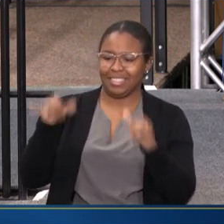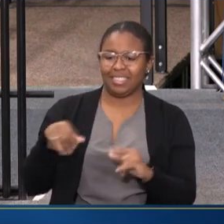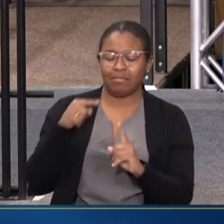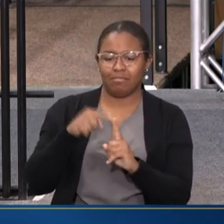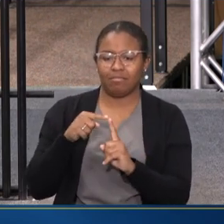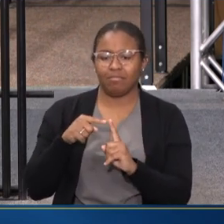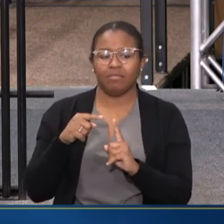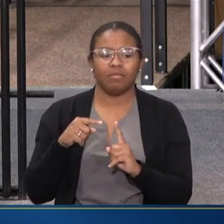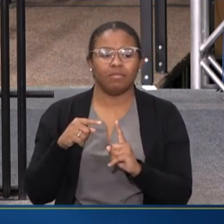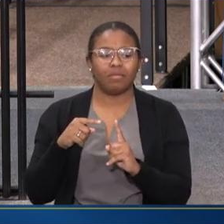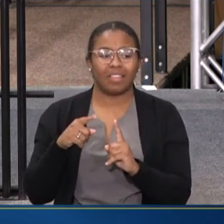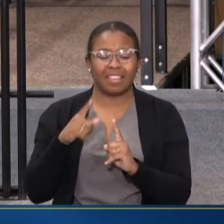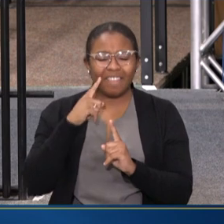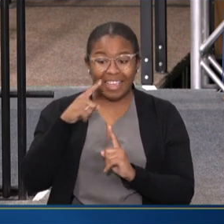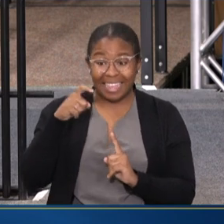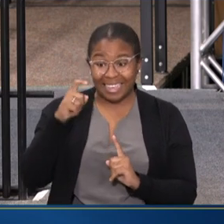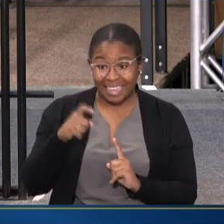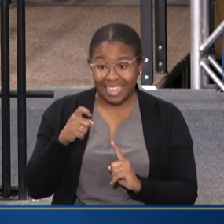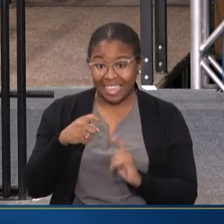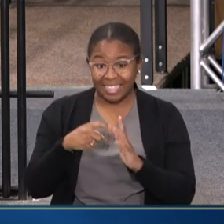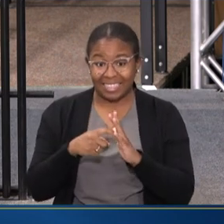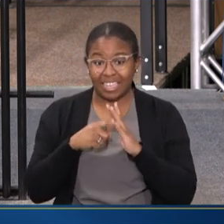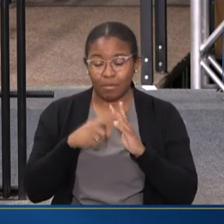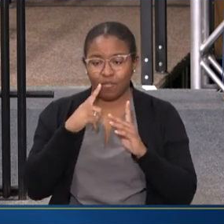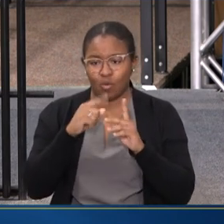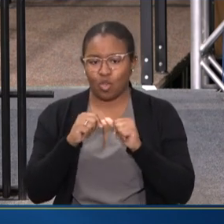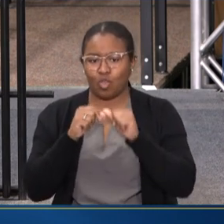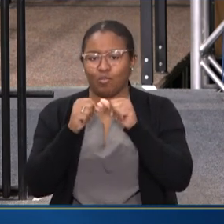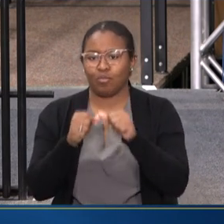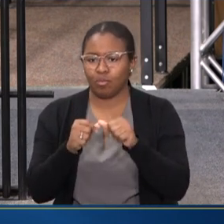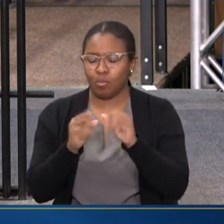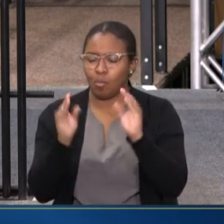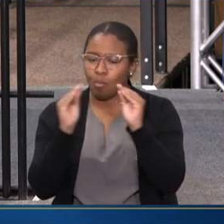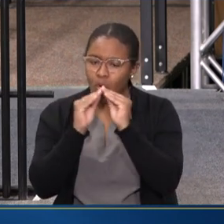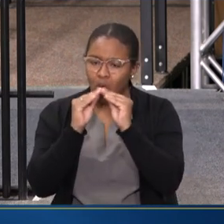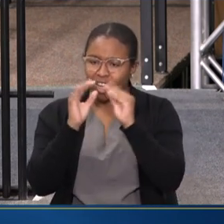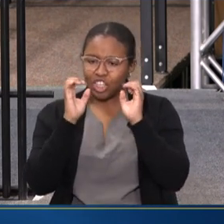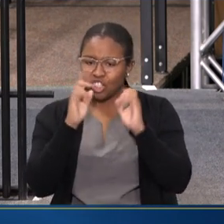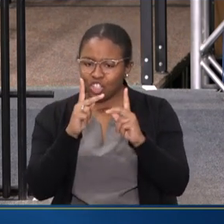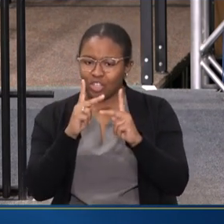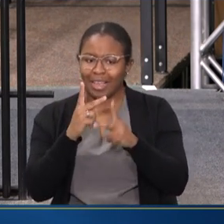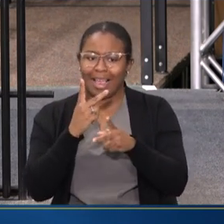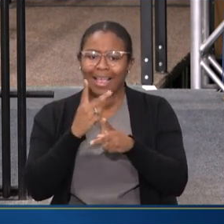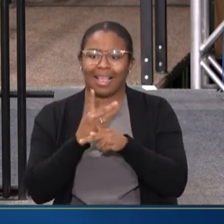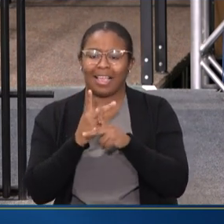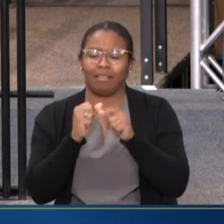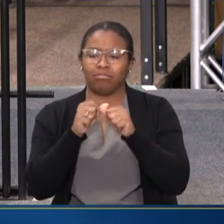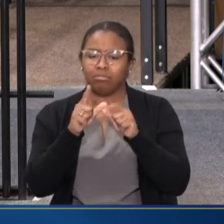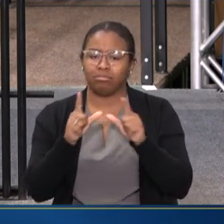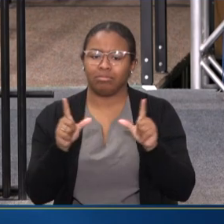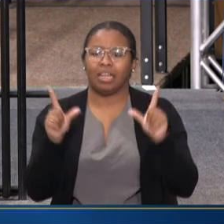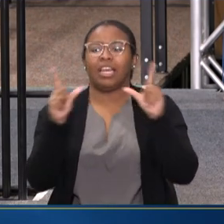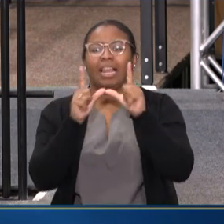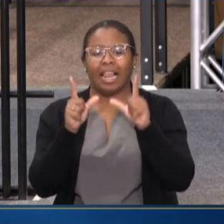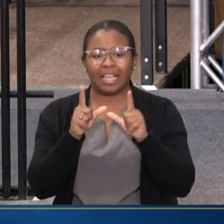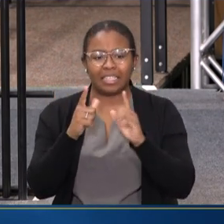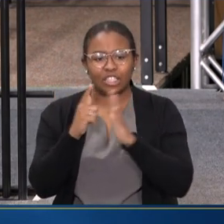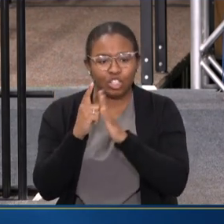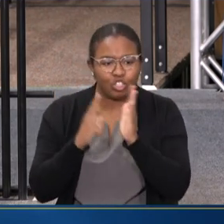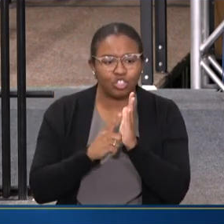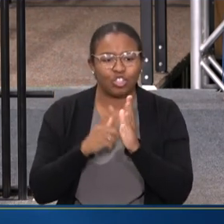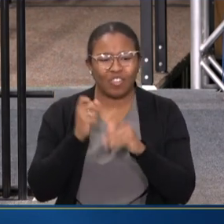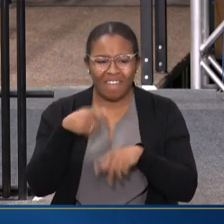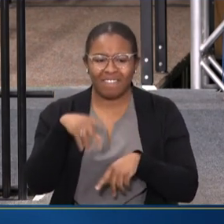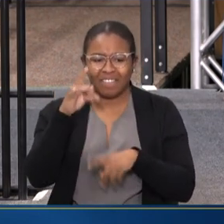NEED AND DEMAND FOR CONTINUED EDUCATION, TO KEEP UP WITH LICENSURE. AND SO WE ALSO HAD TO FIND